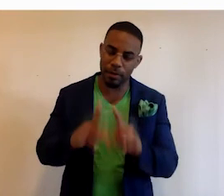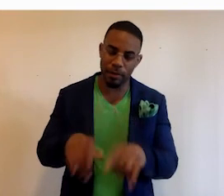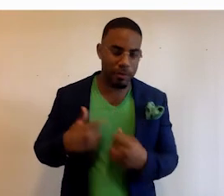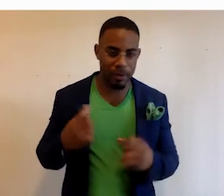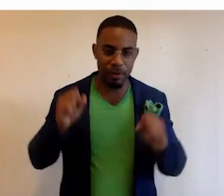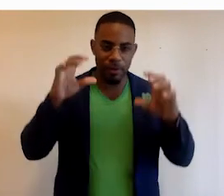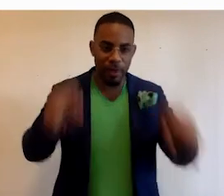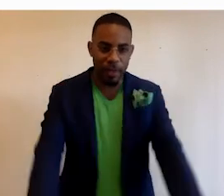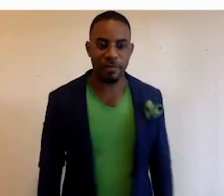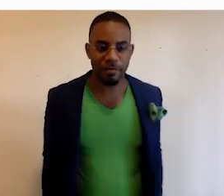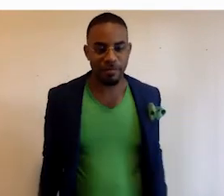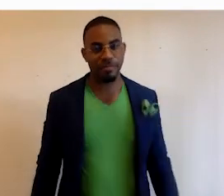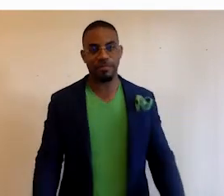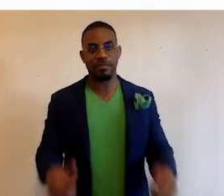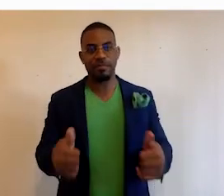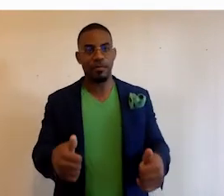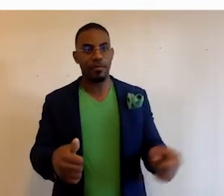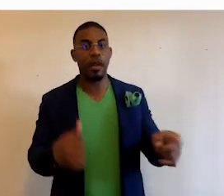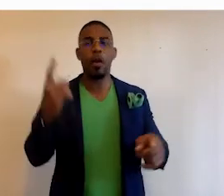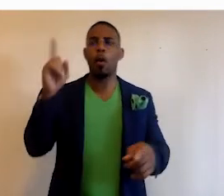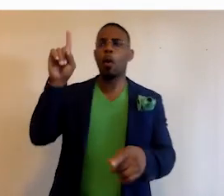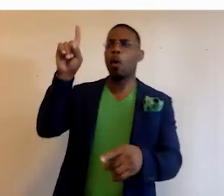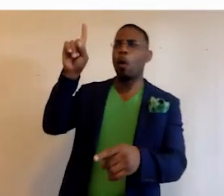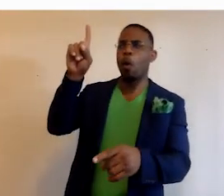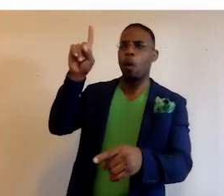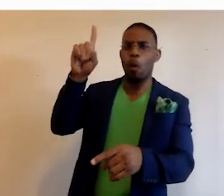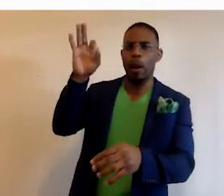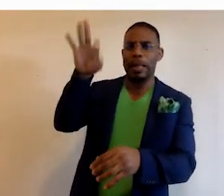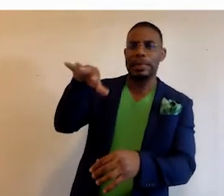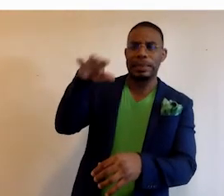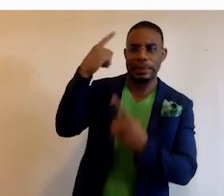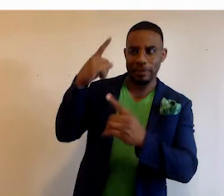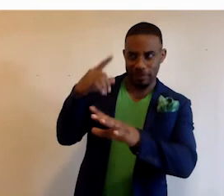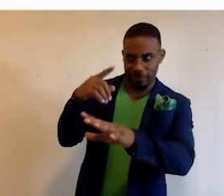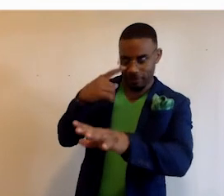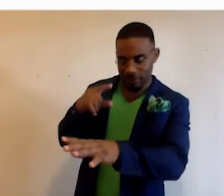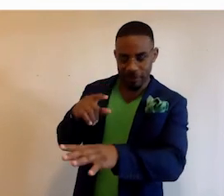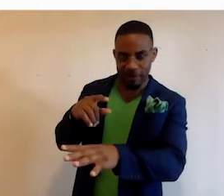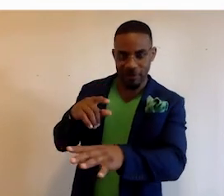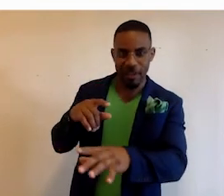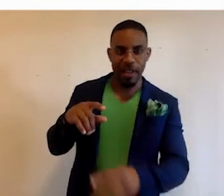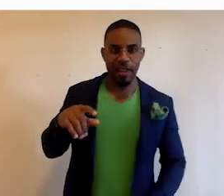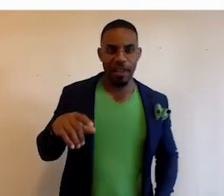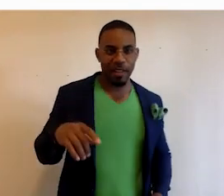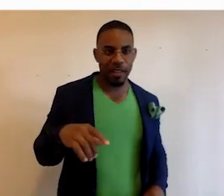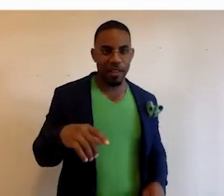fantastic. One closing thought before we do questions is that